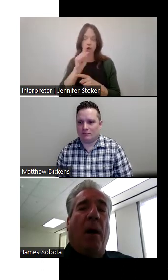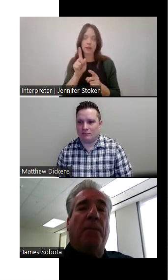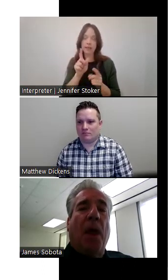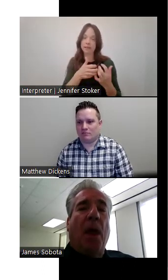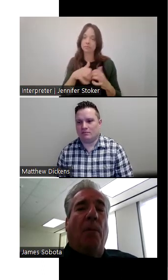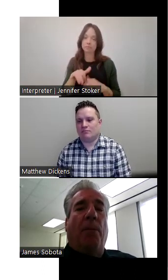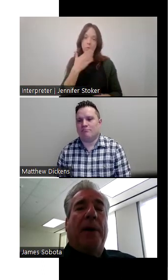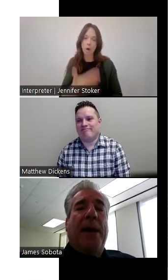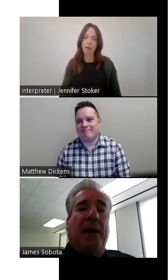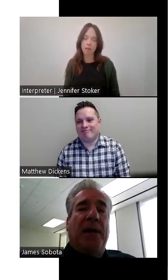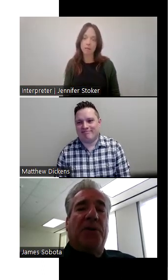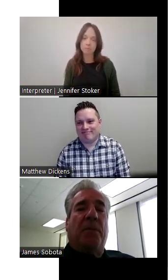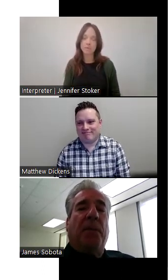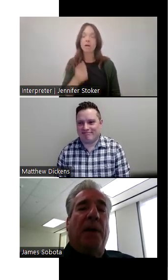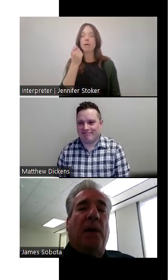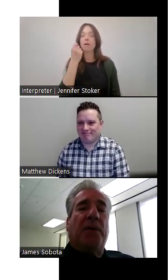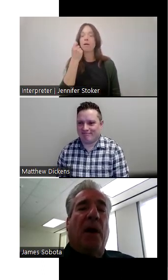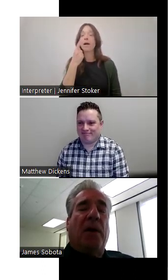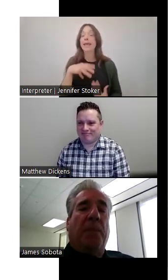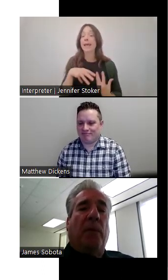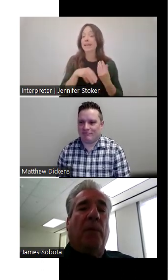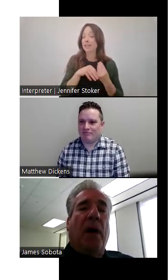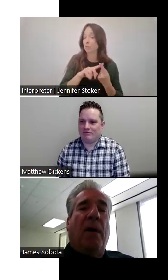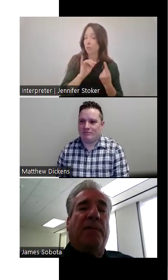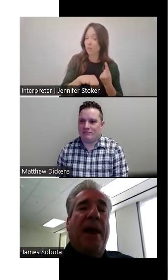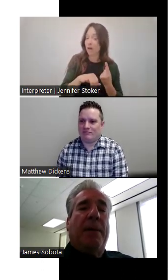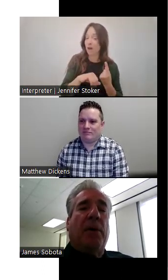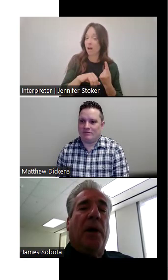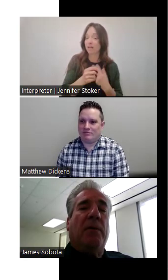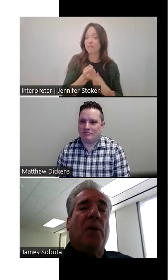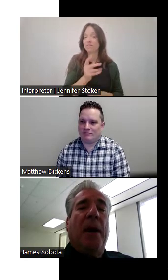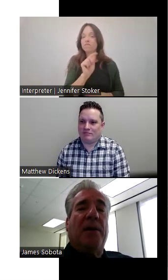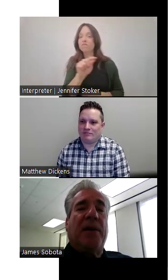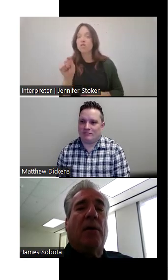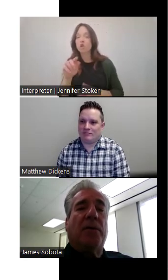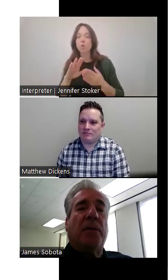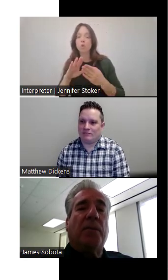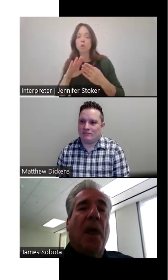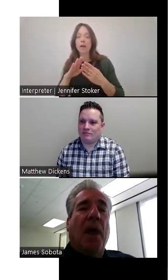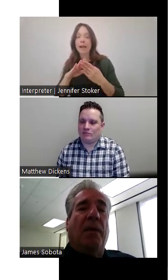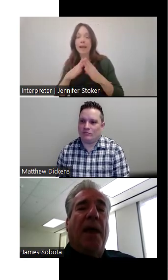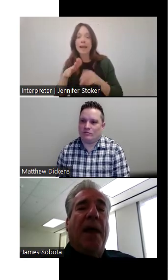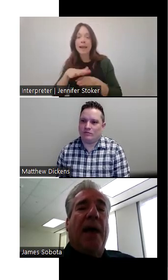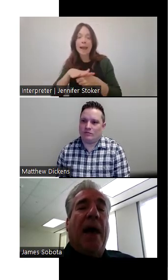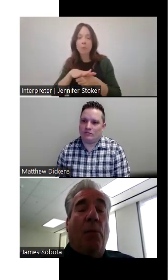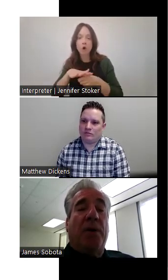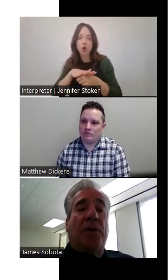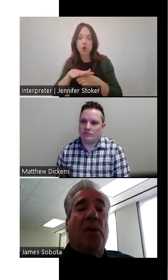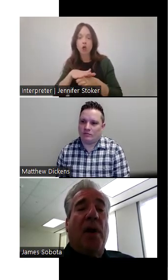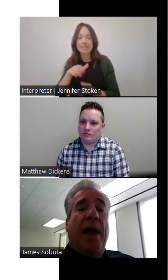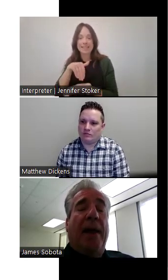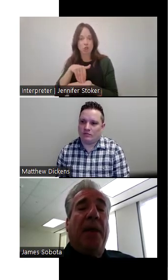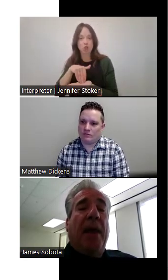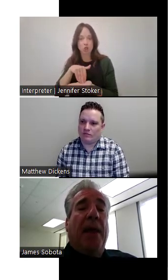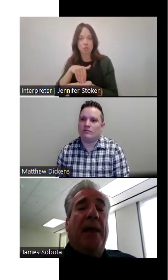very well. But in addition, there is a couple of neighborhood community centers that I went